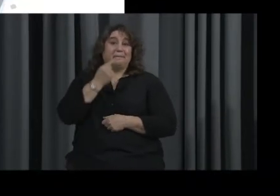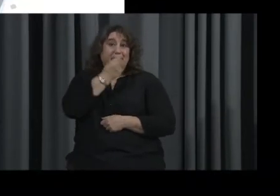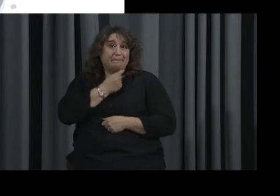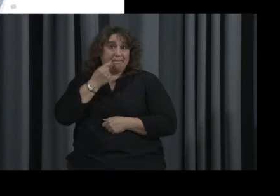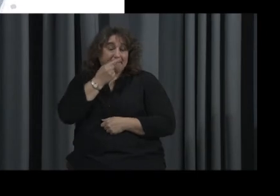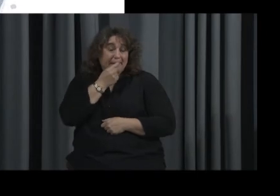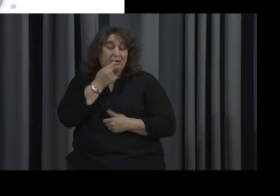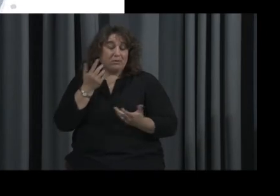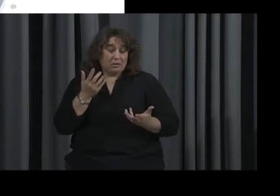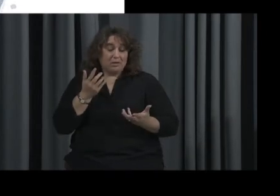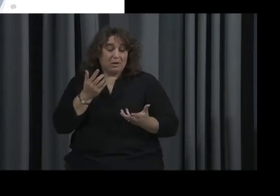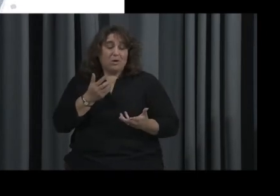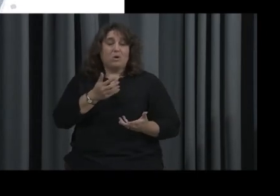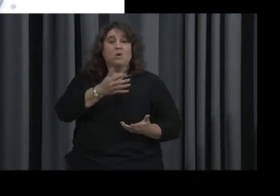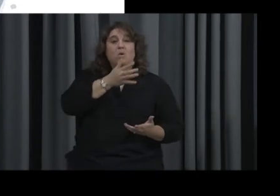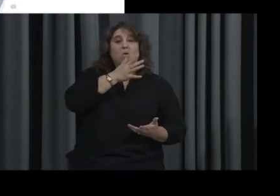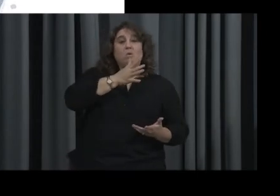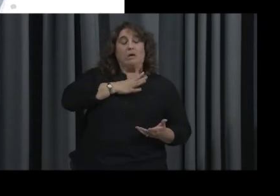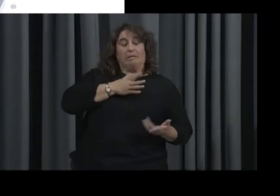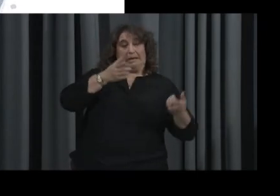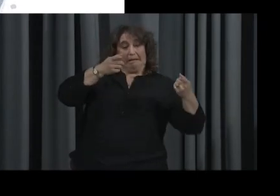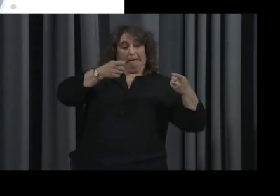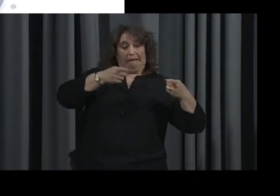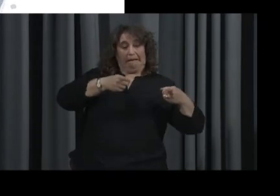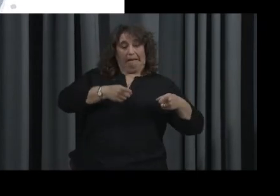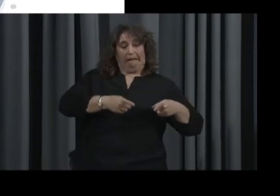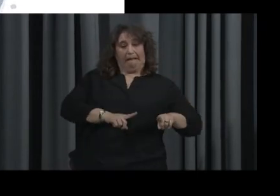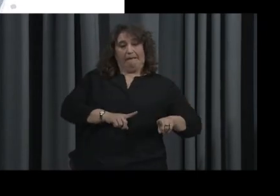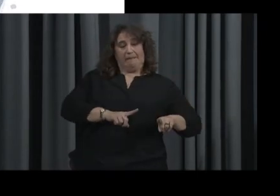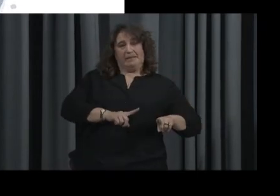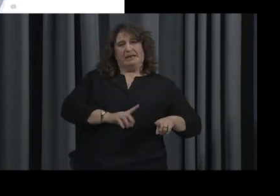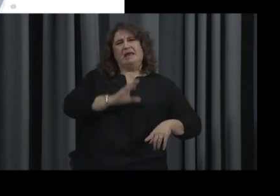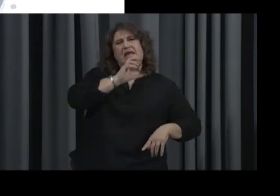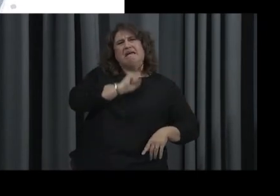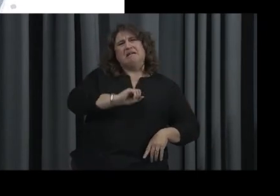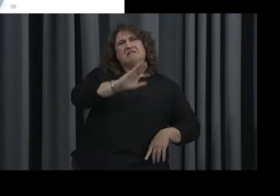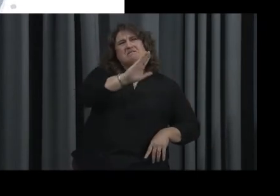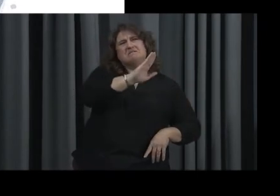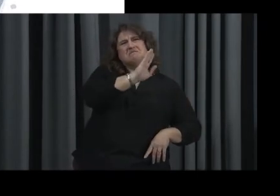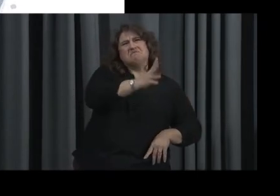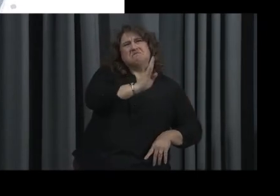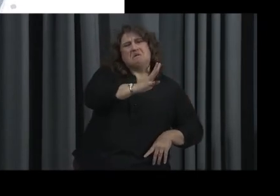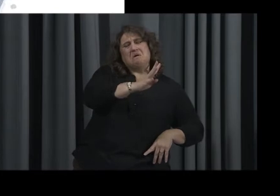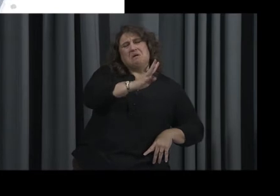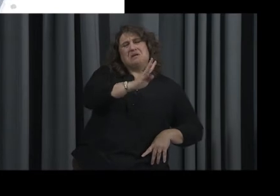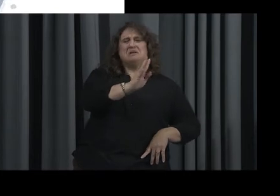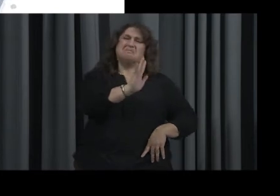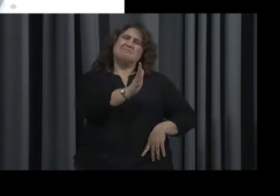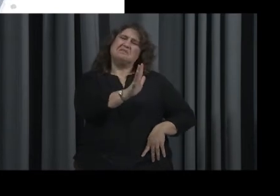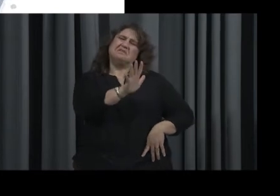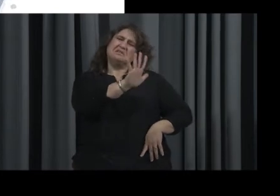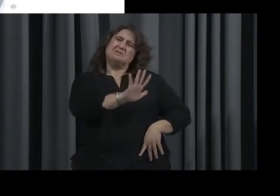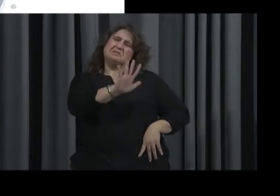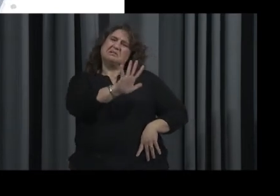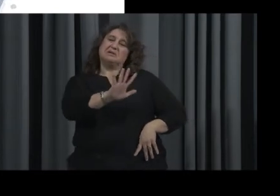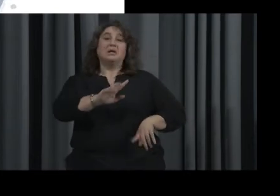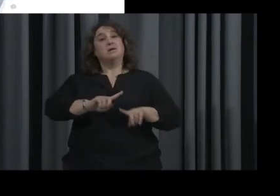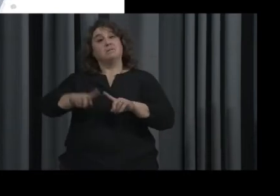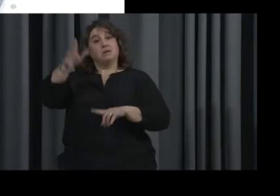women, this happens to women when they're 40 to 50 years old. For men, it happens